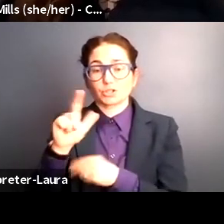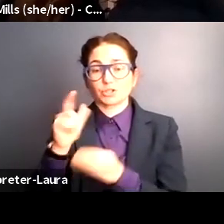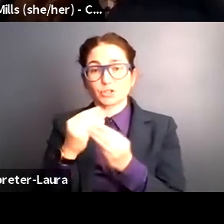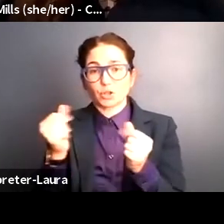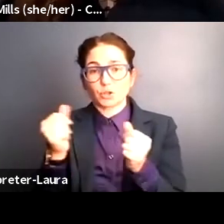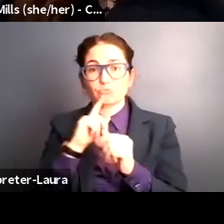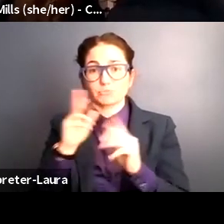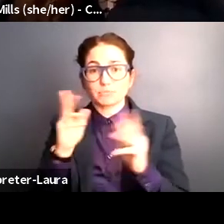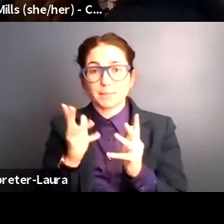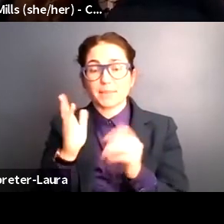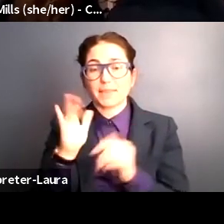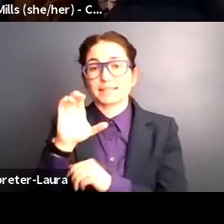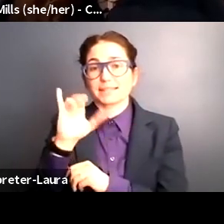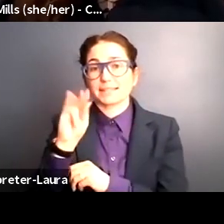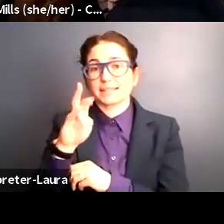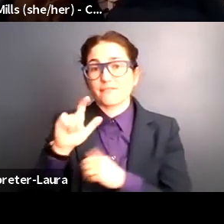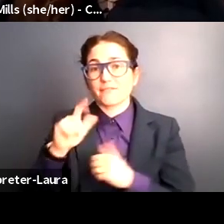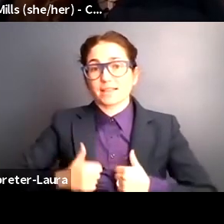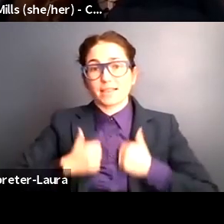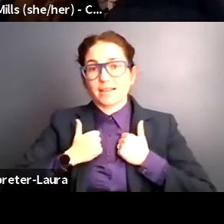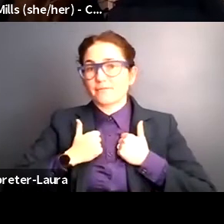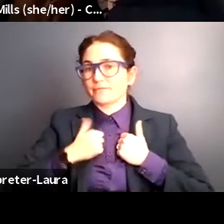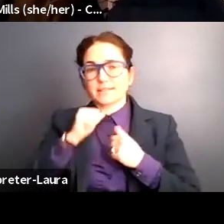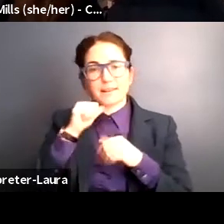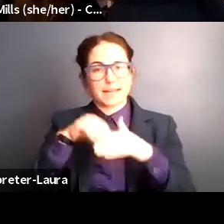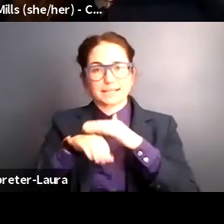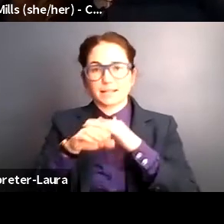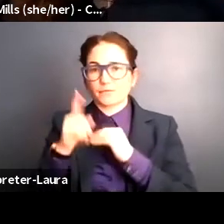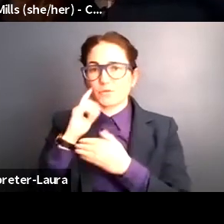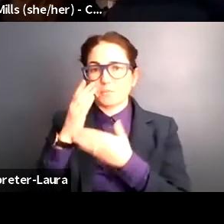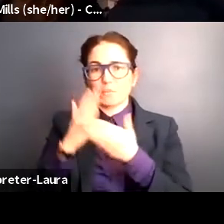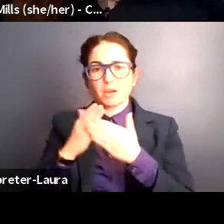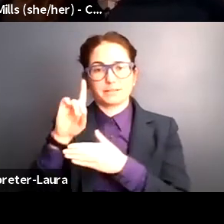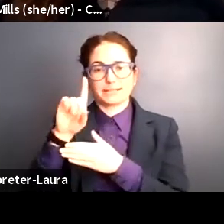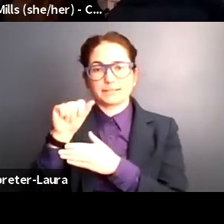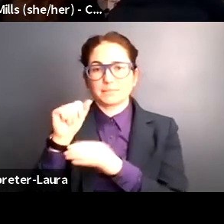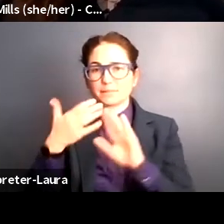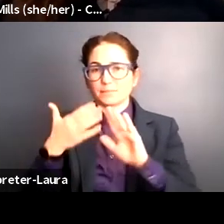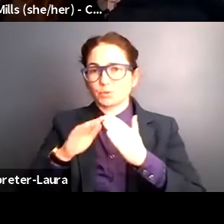during the pandemic are not accessible for segments of the disability community.